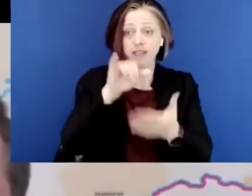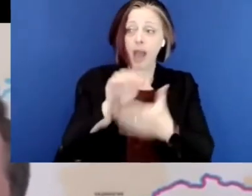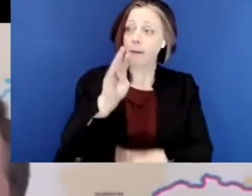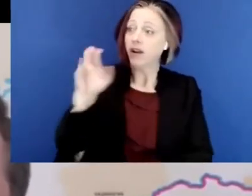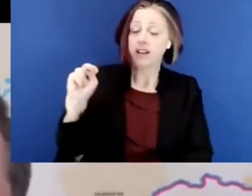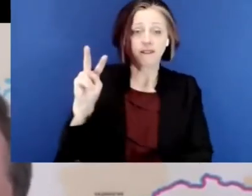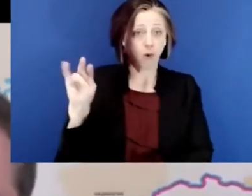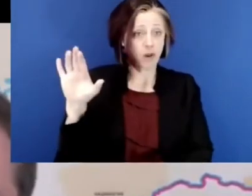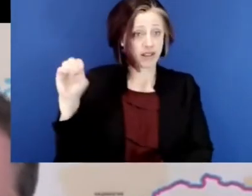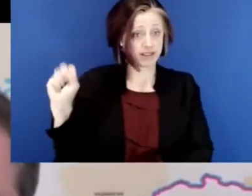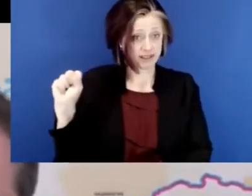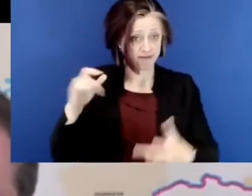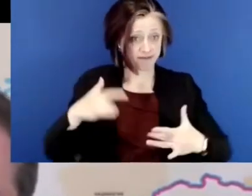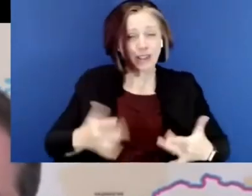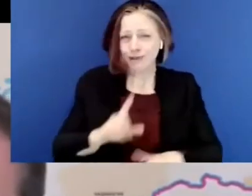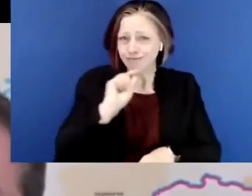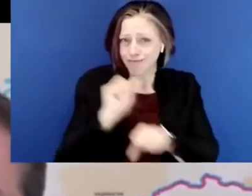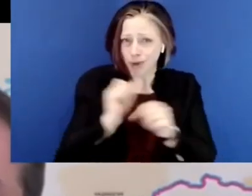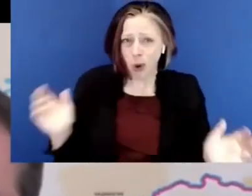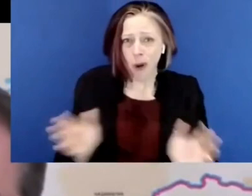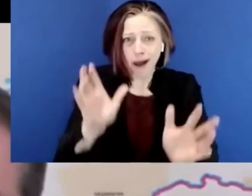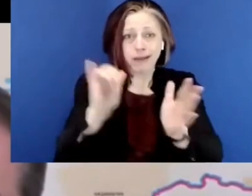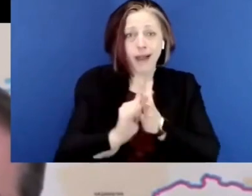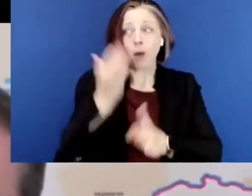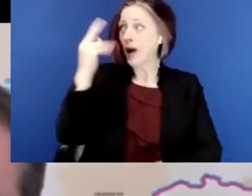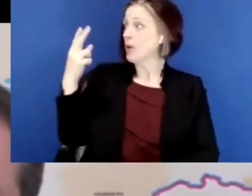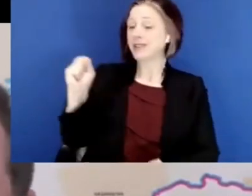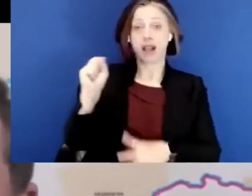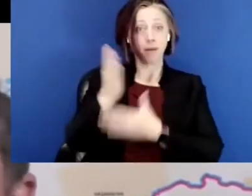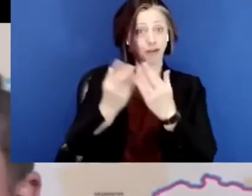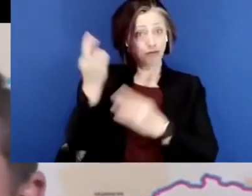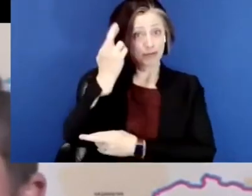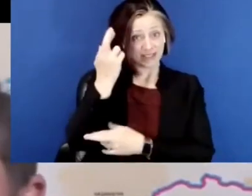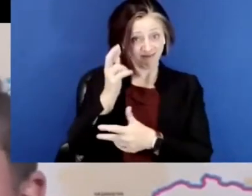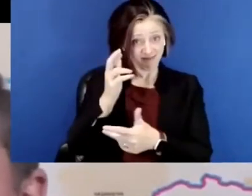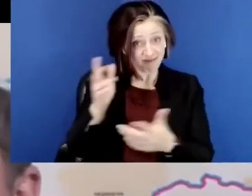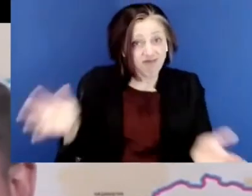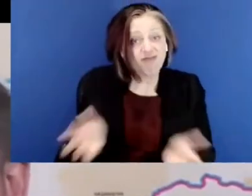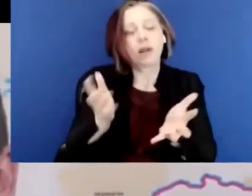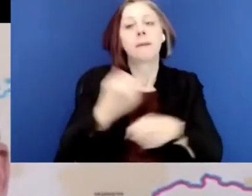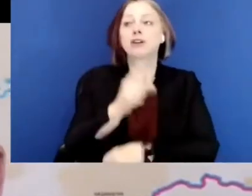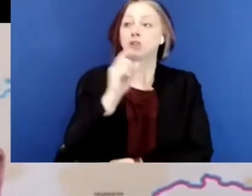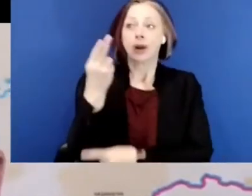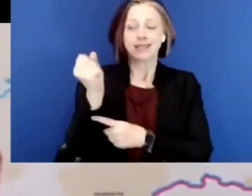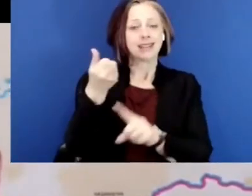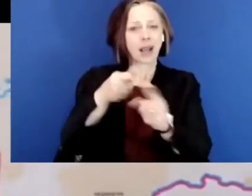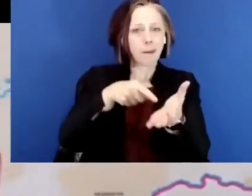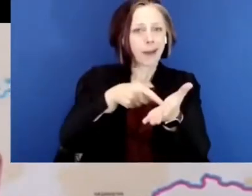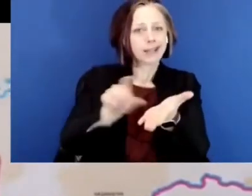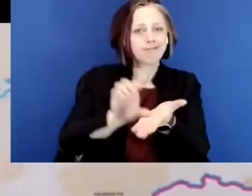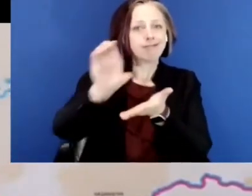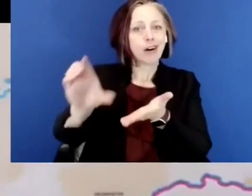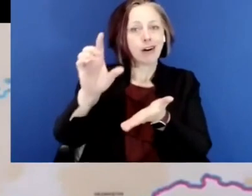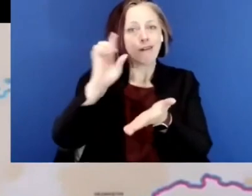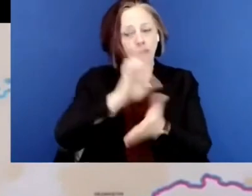to get part of the Billion Voices campaign. And I would encourage you to do that because in the US, part of the campaign is ensuring that the